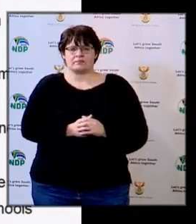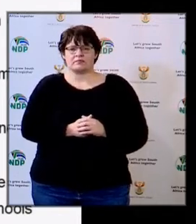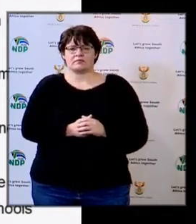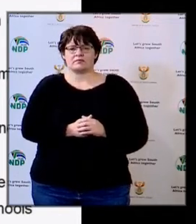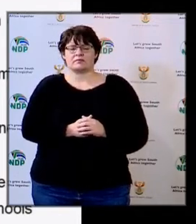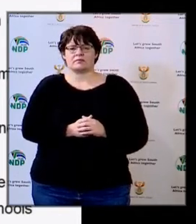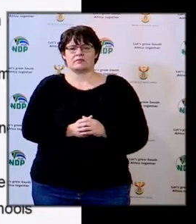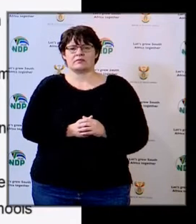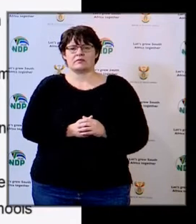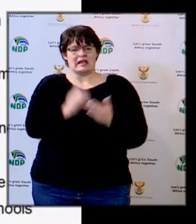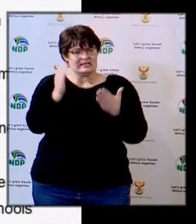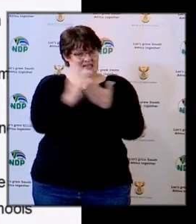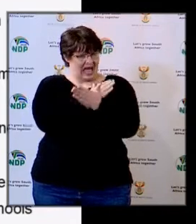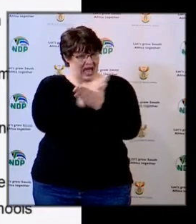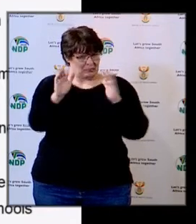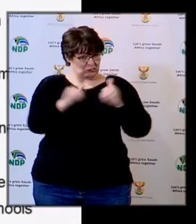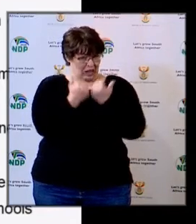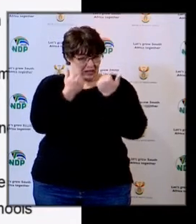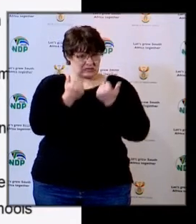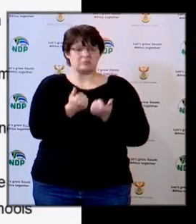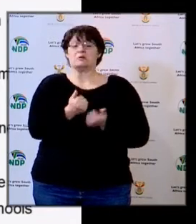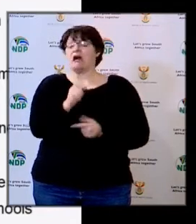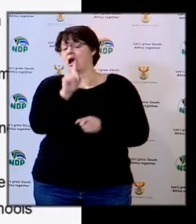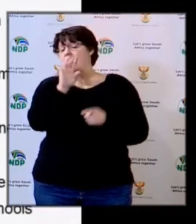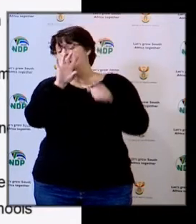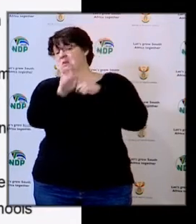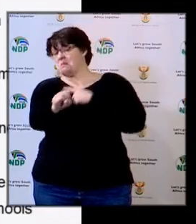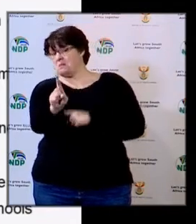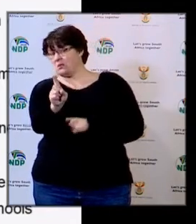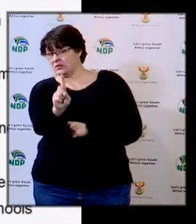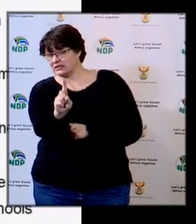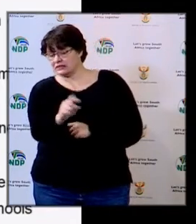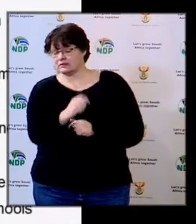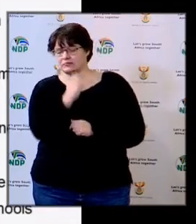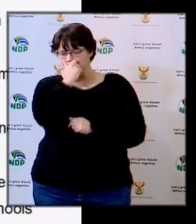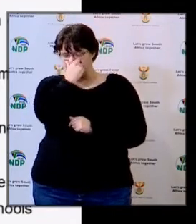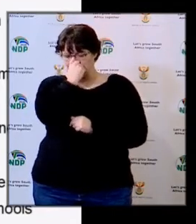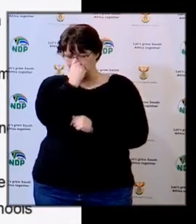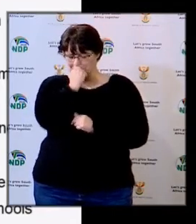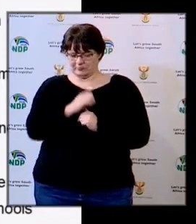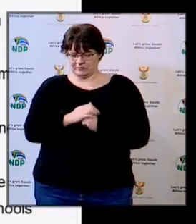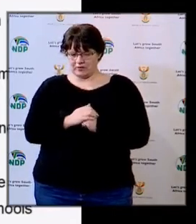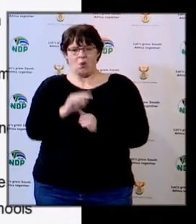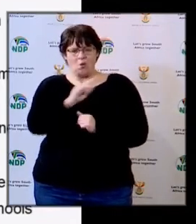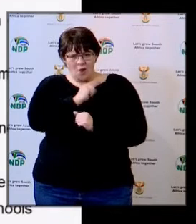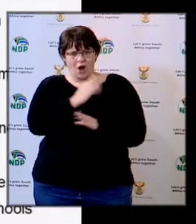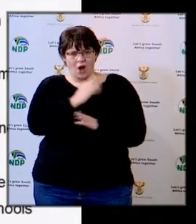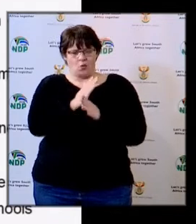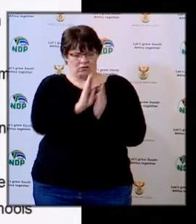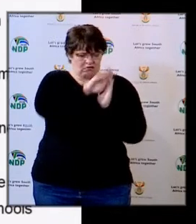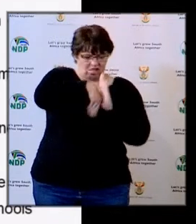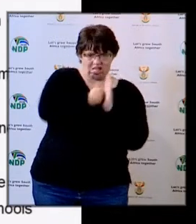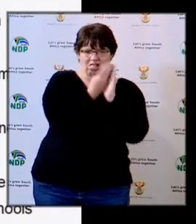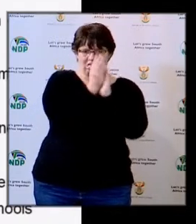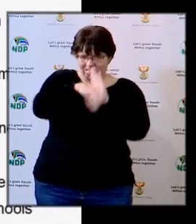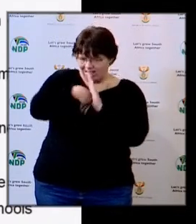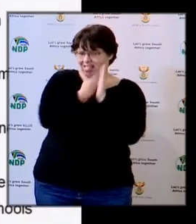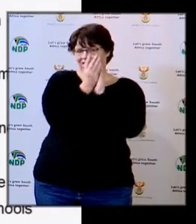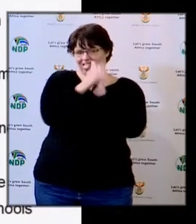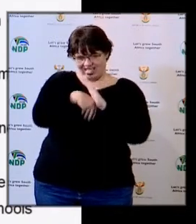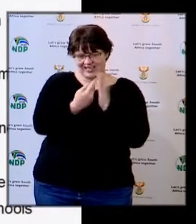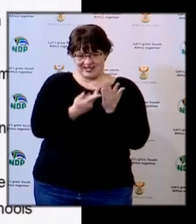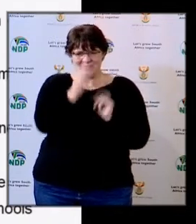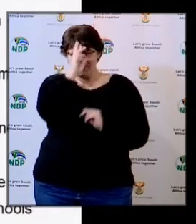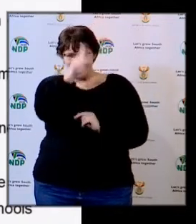challenges that we experienced have been because we were waking around the clock, our schedule,